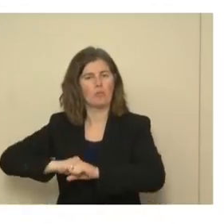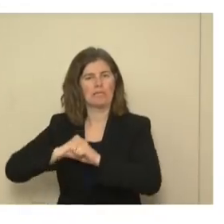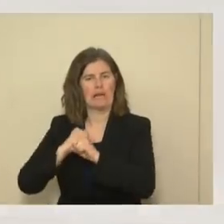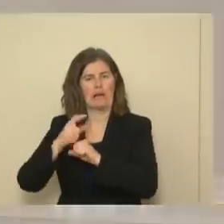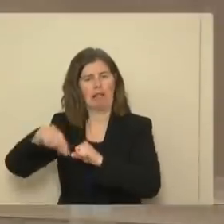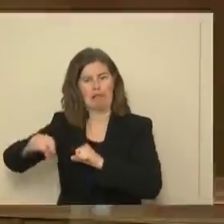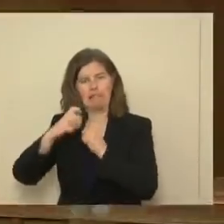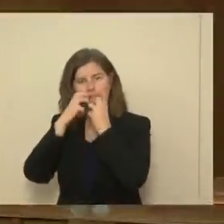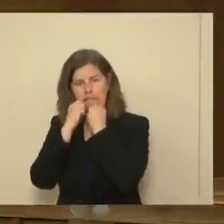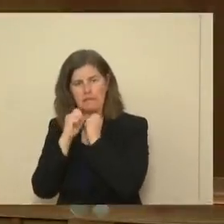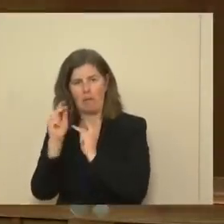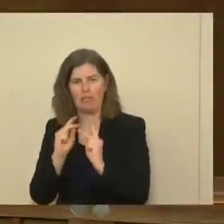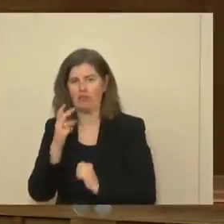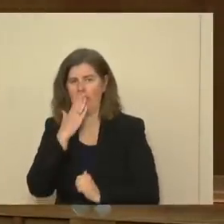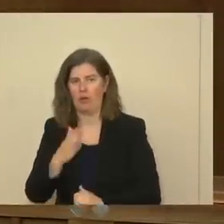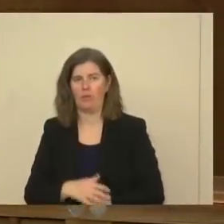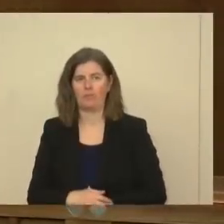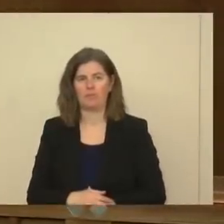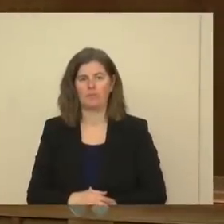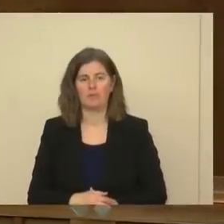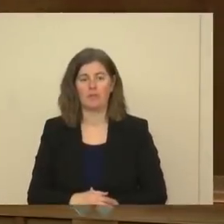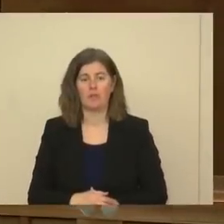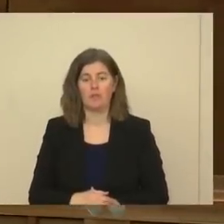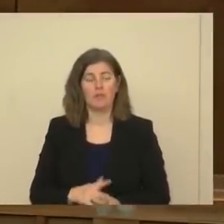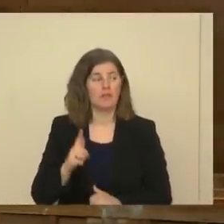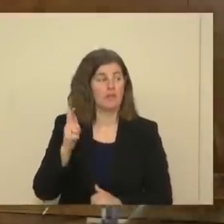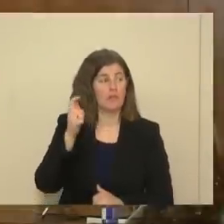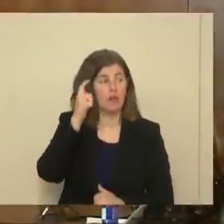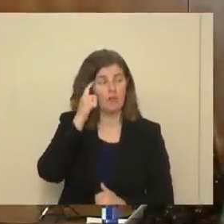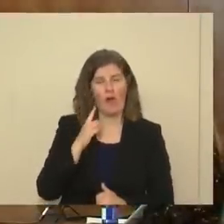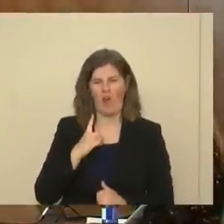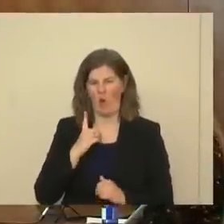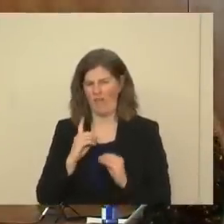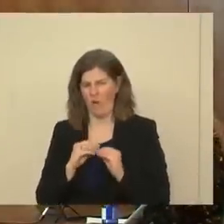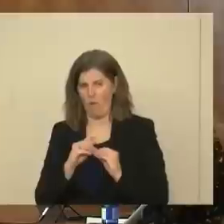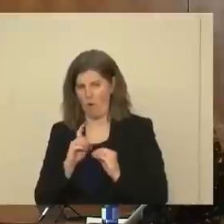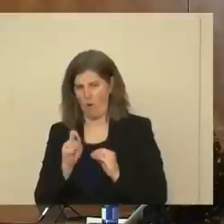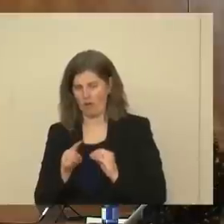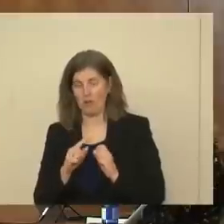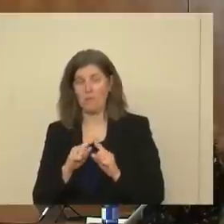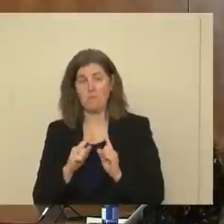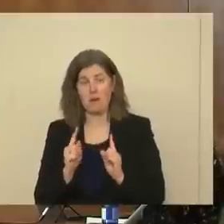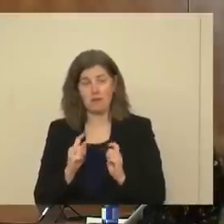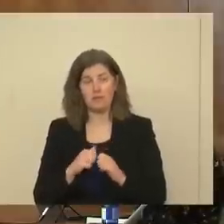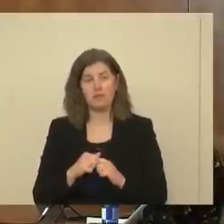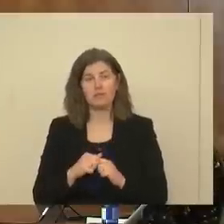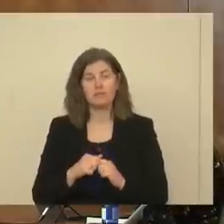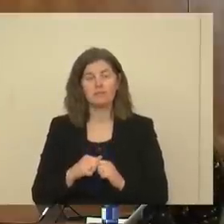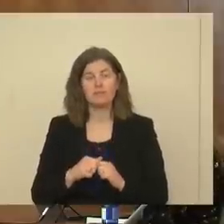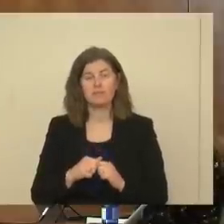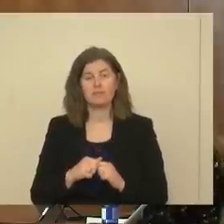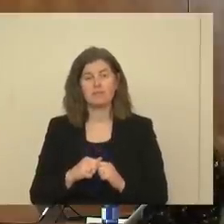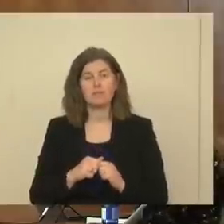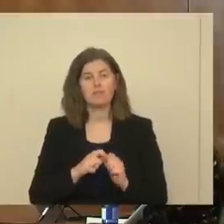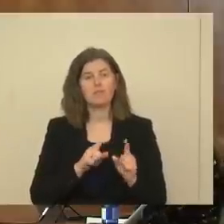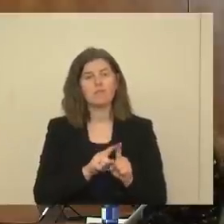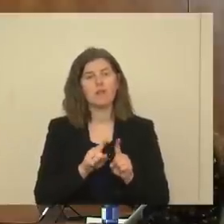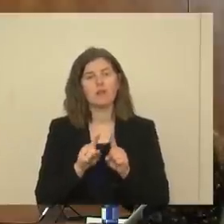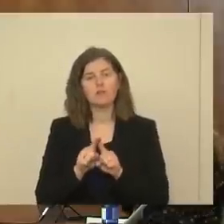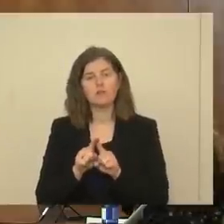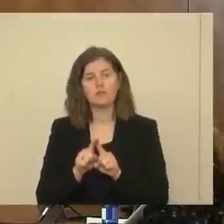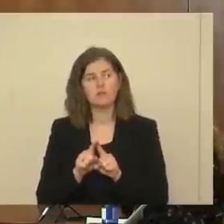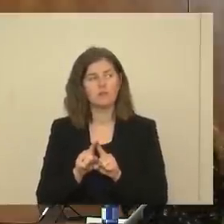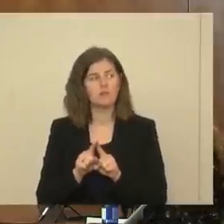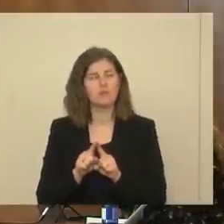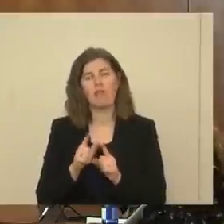this population. Thank you. And I know we're going to one more question, but it's also – and